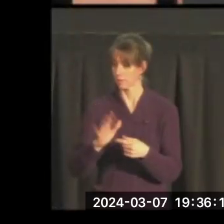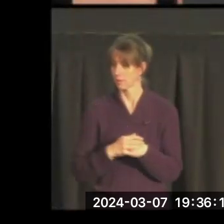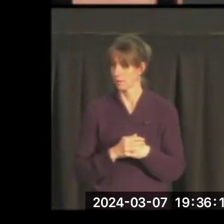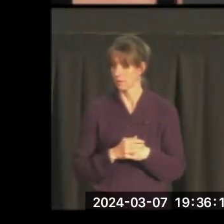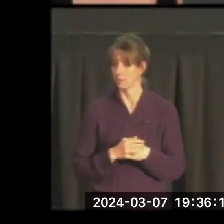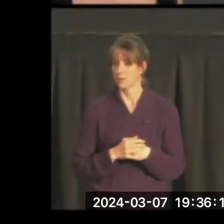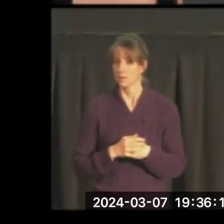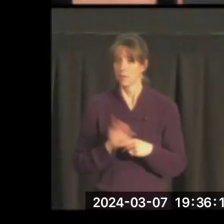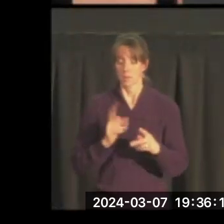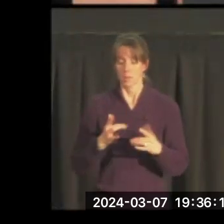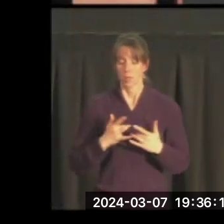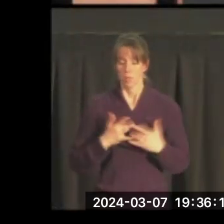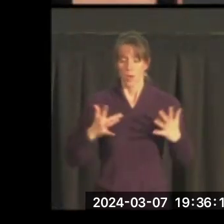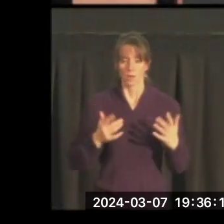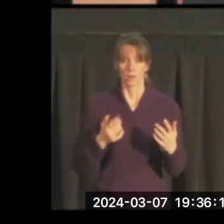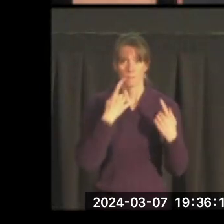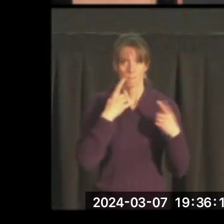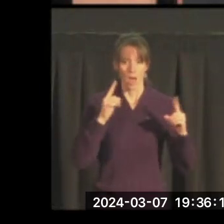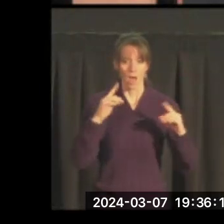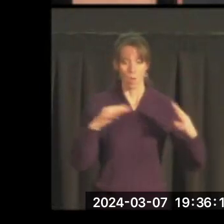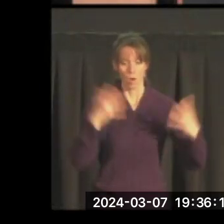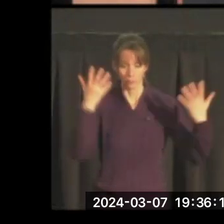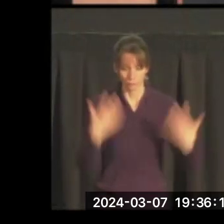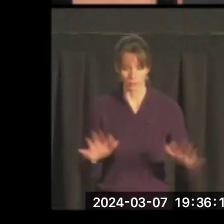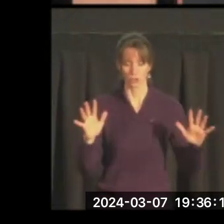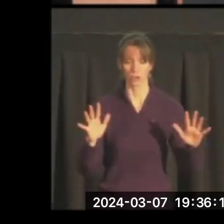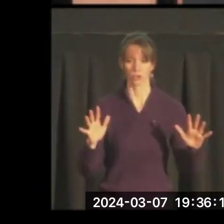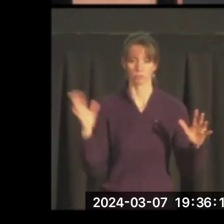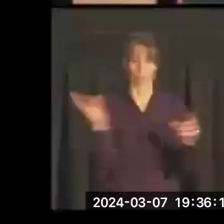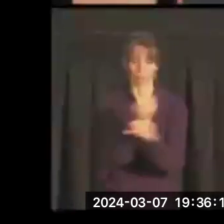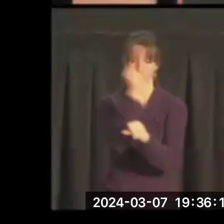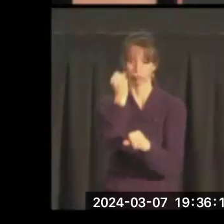People are thrilled that the war is over. People are excited about victory.